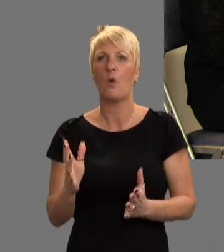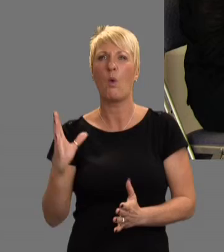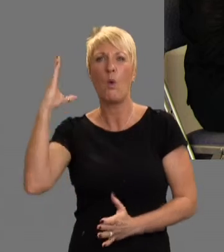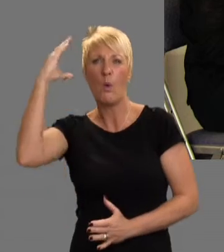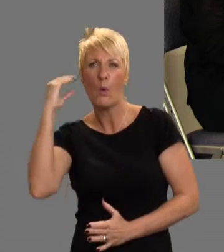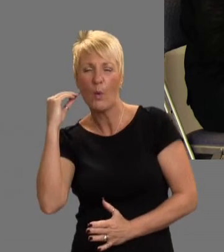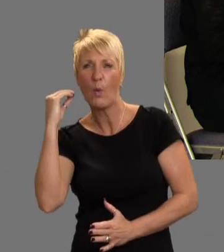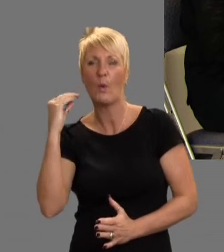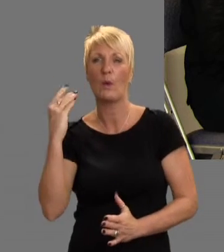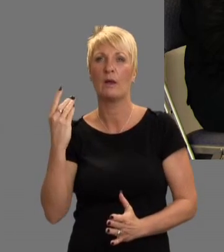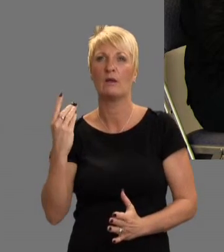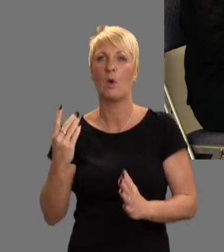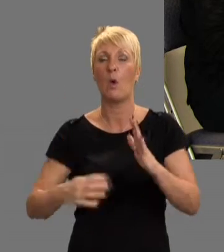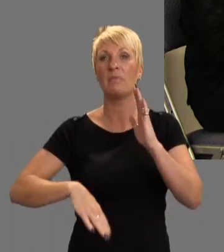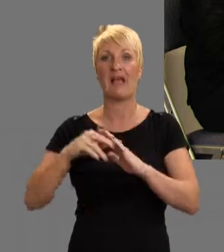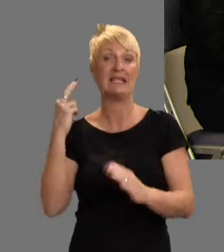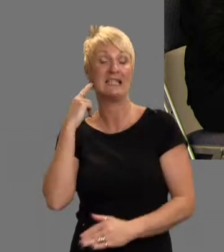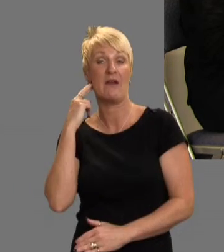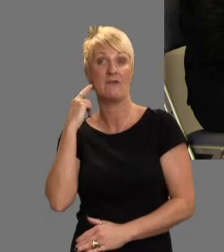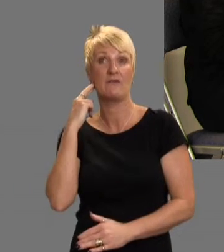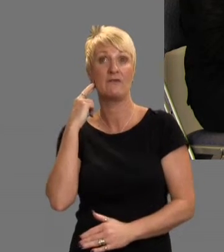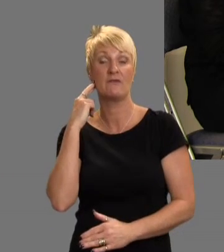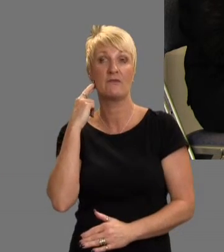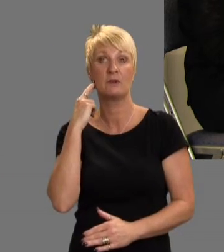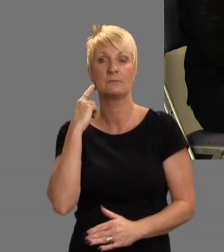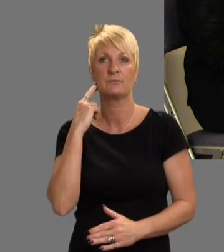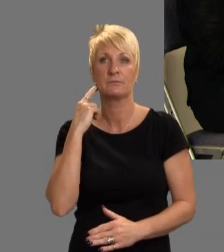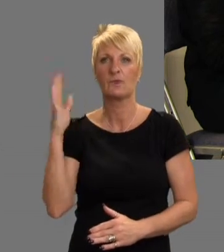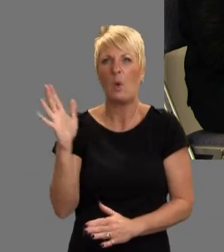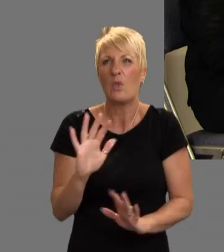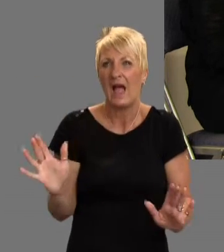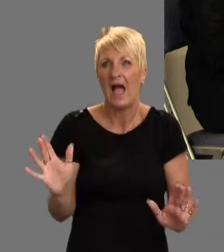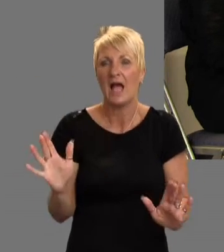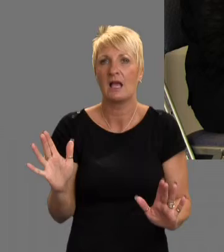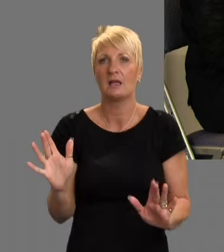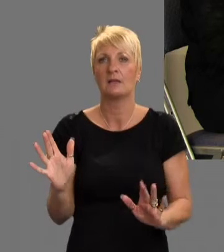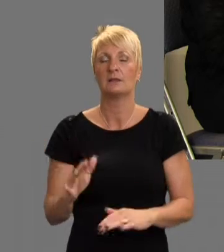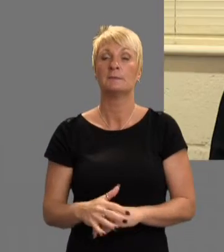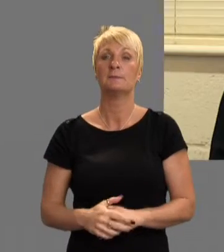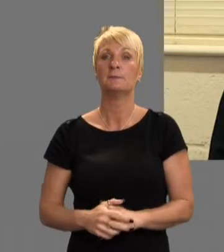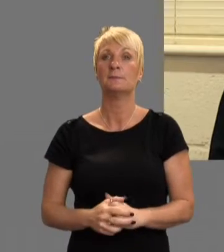people. Hard of hearing, different hearing, you know, profoundly deaf, all that. Since